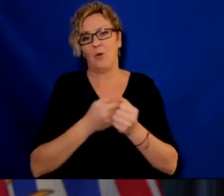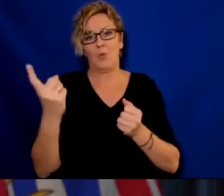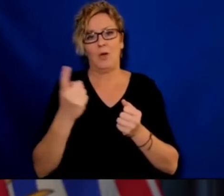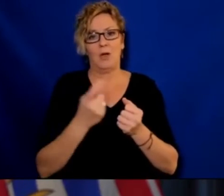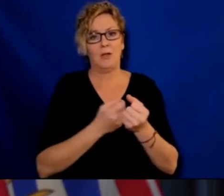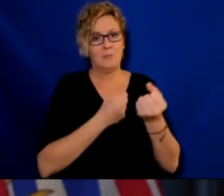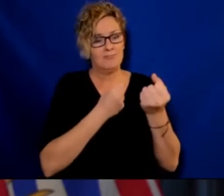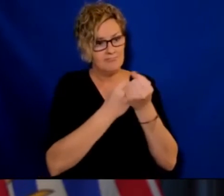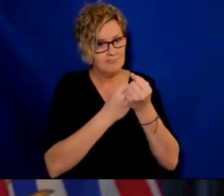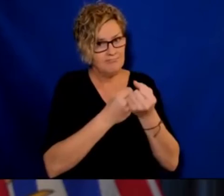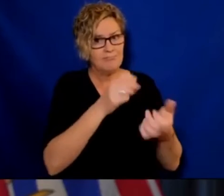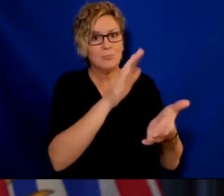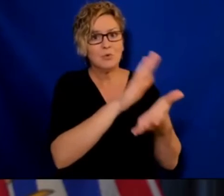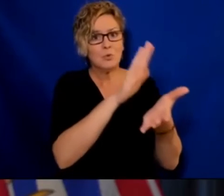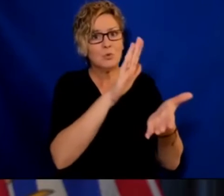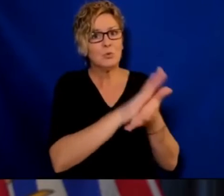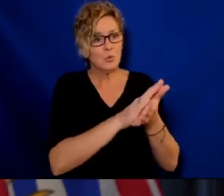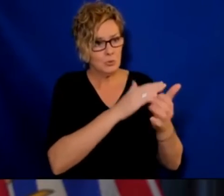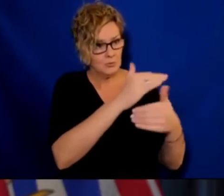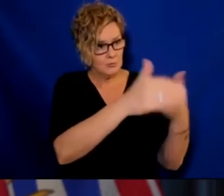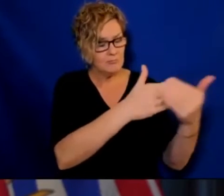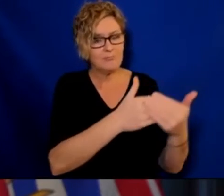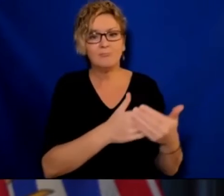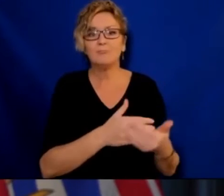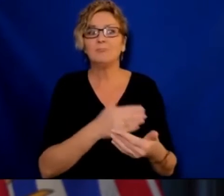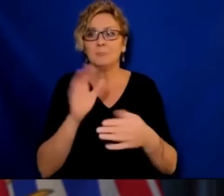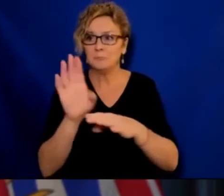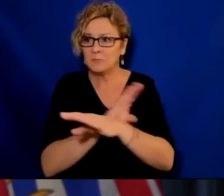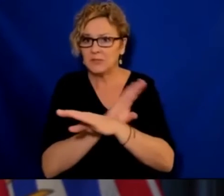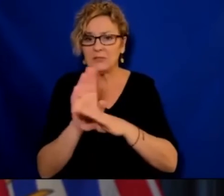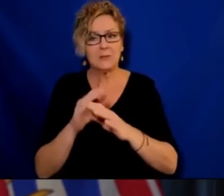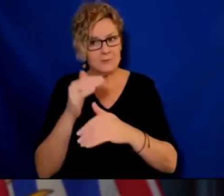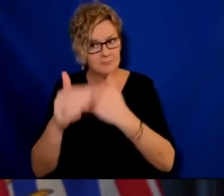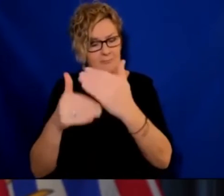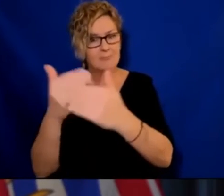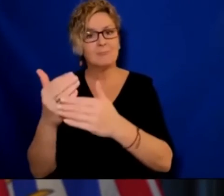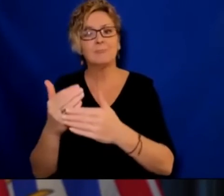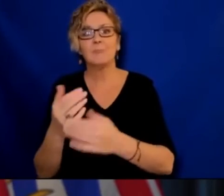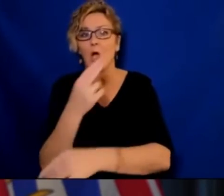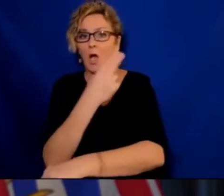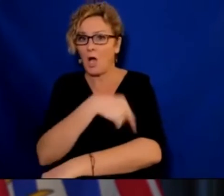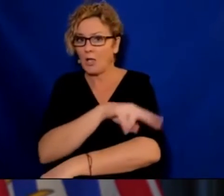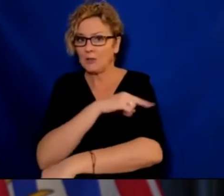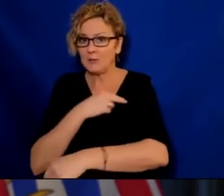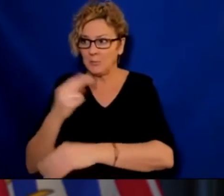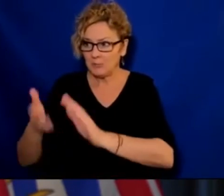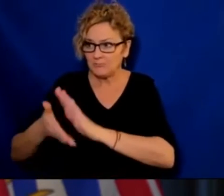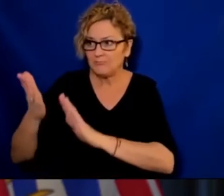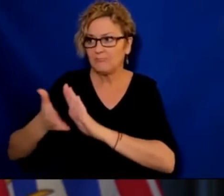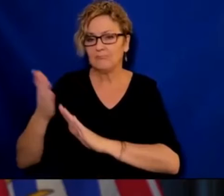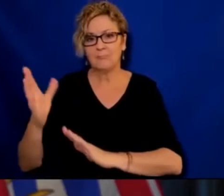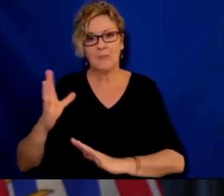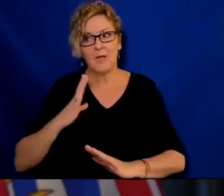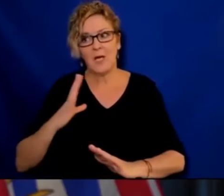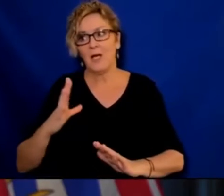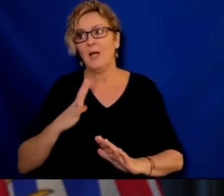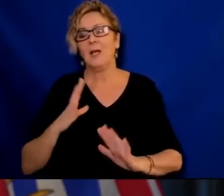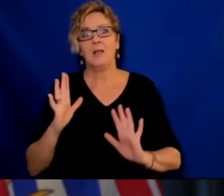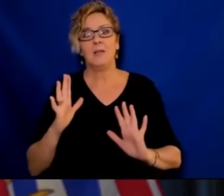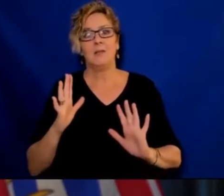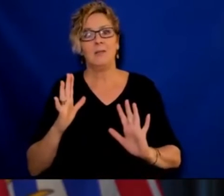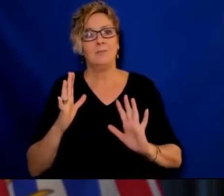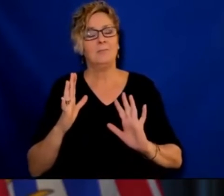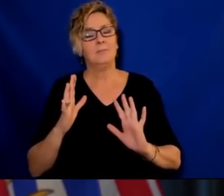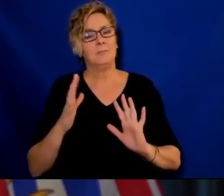by using all of our layers of protection. We will get through this. We've had some more encouraging information